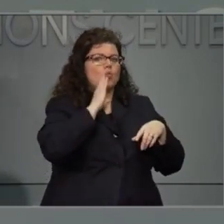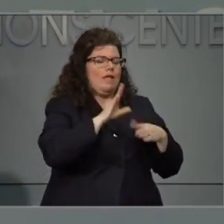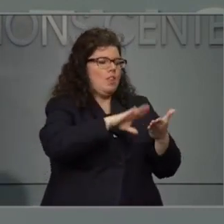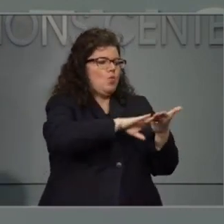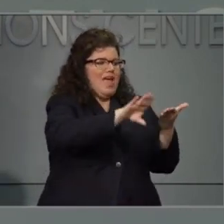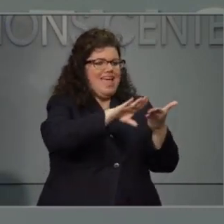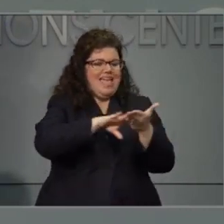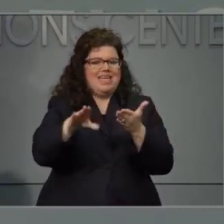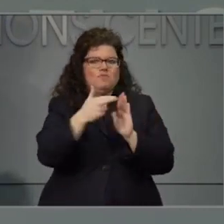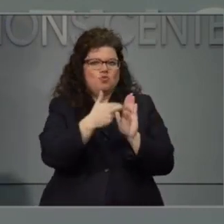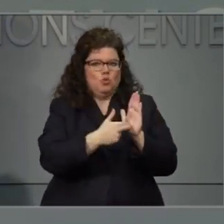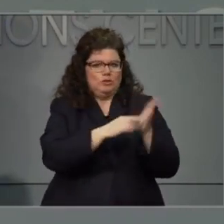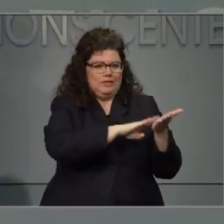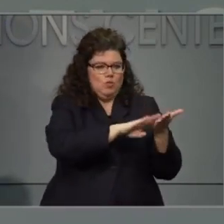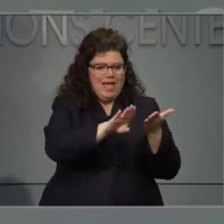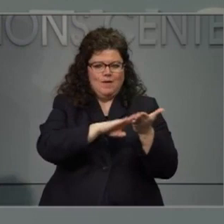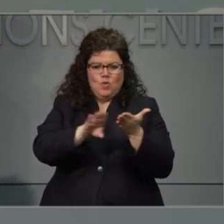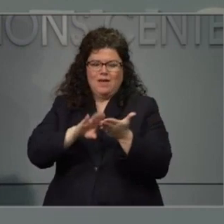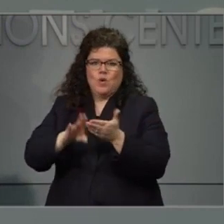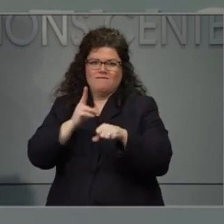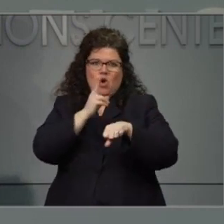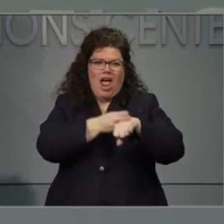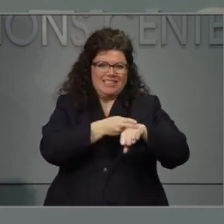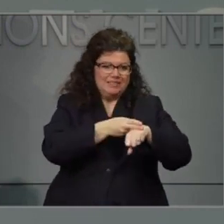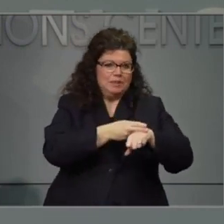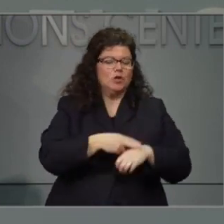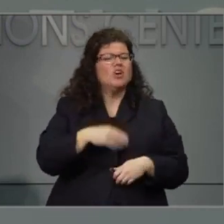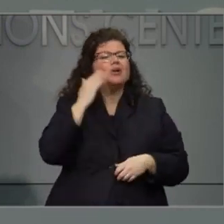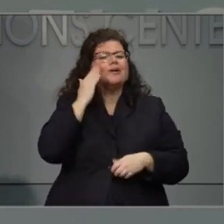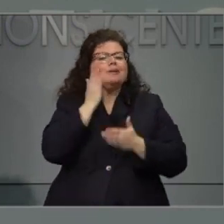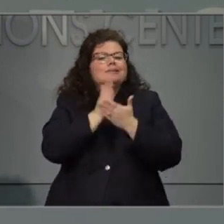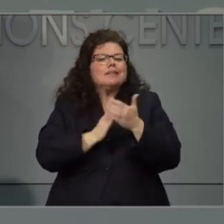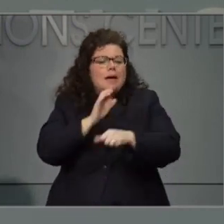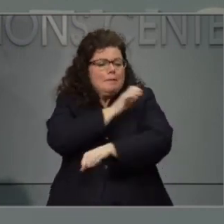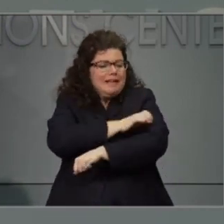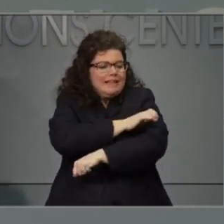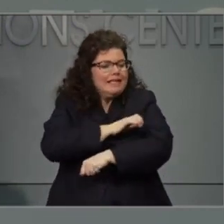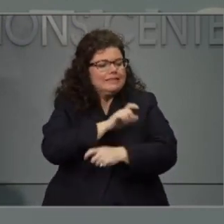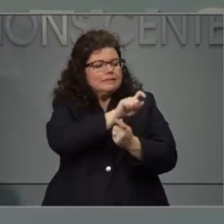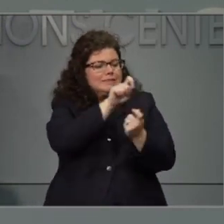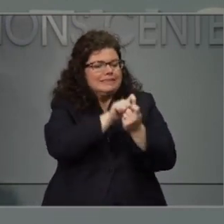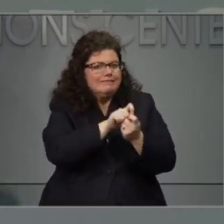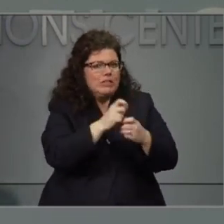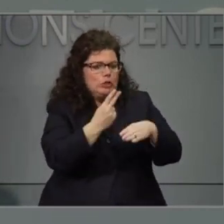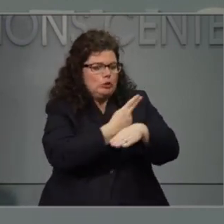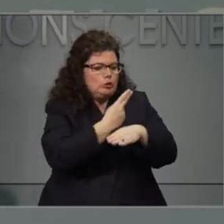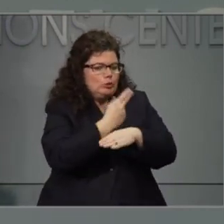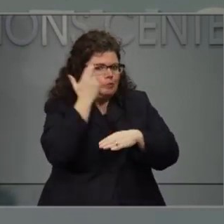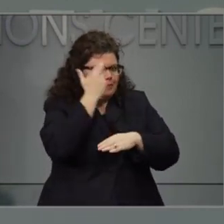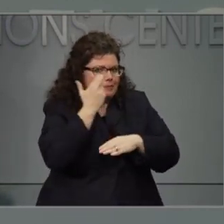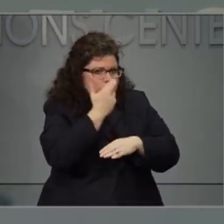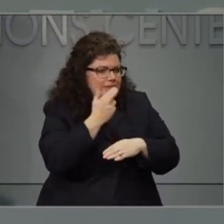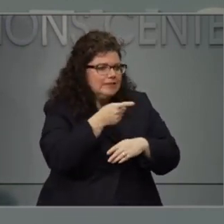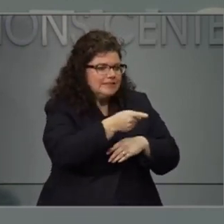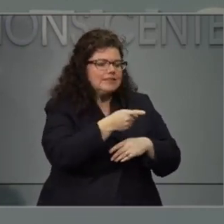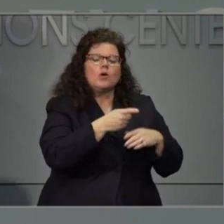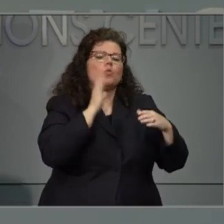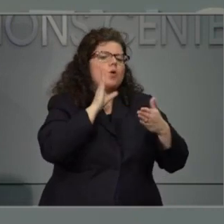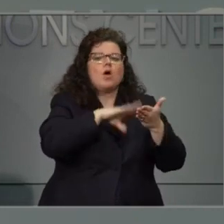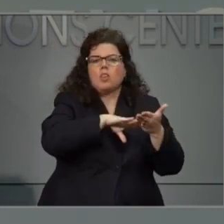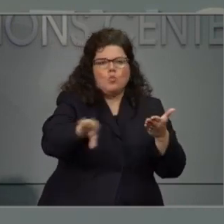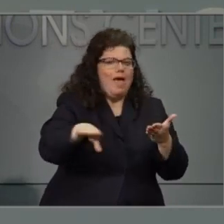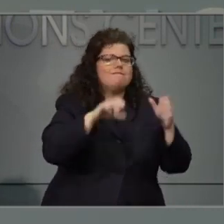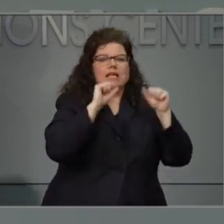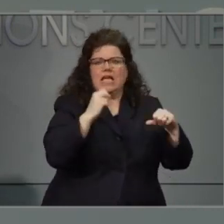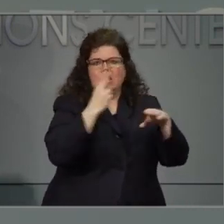and where they can place how to use clinical space. And importantly, to make sure that we can have as many clinicians here in